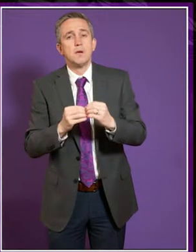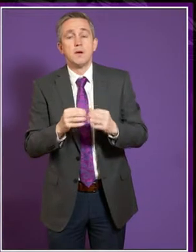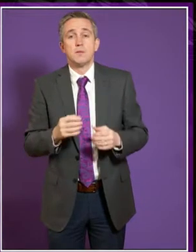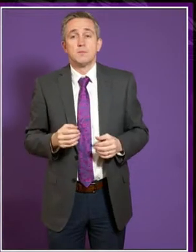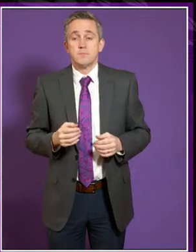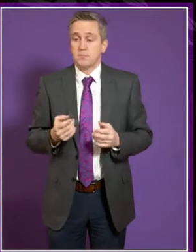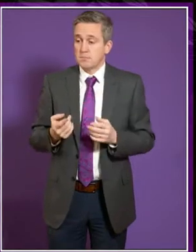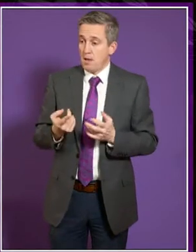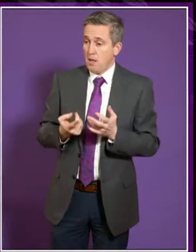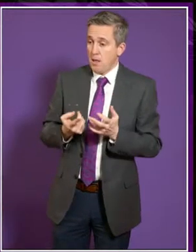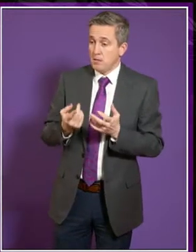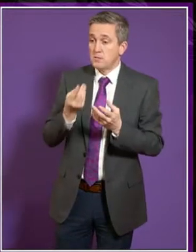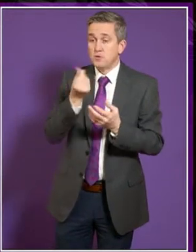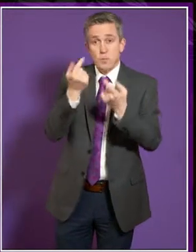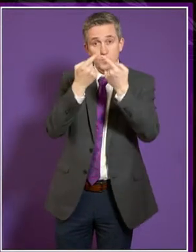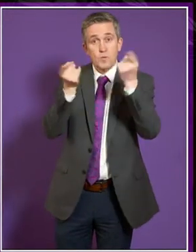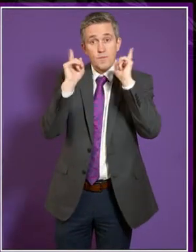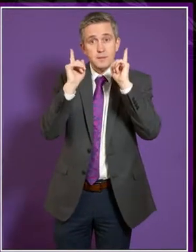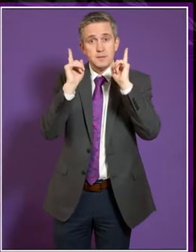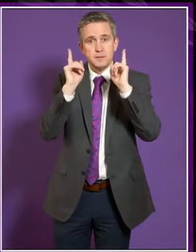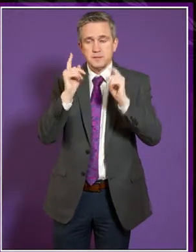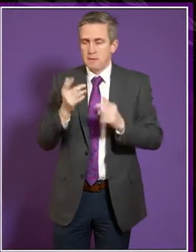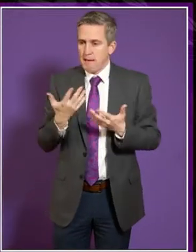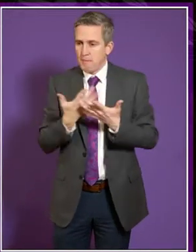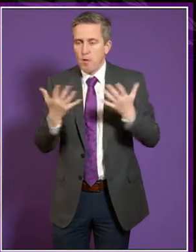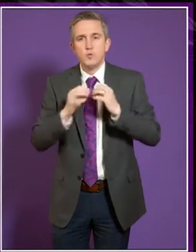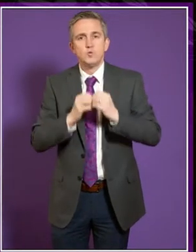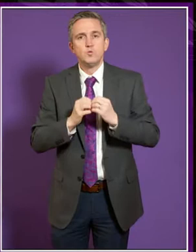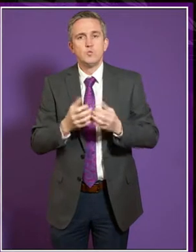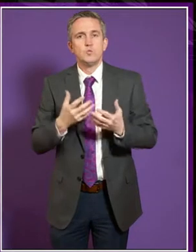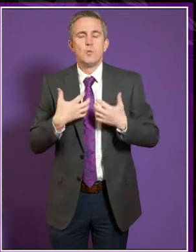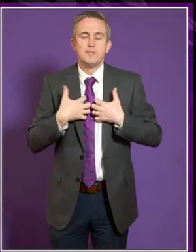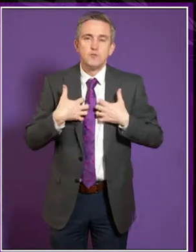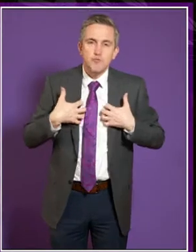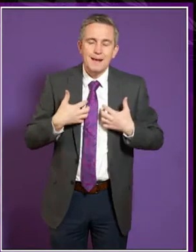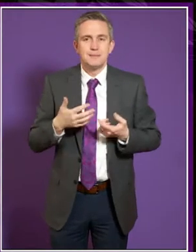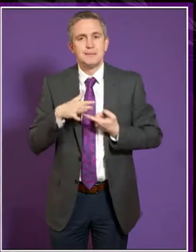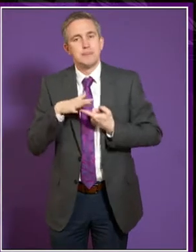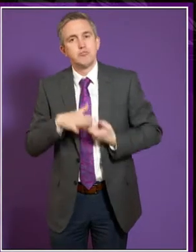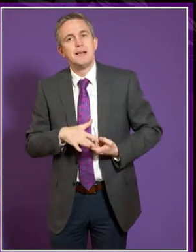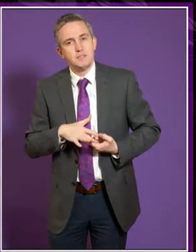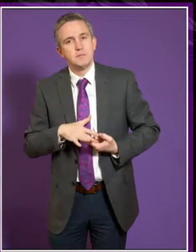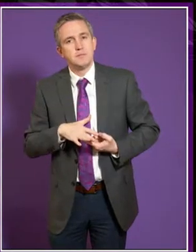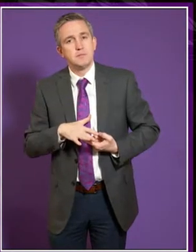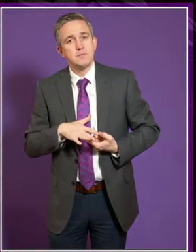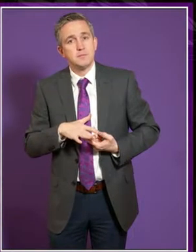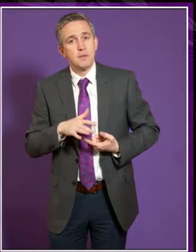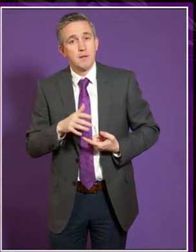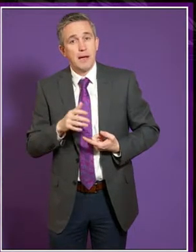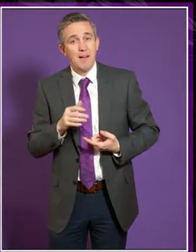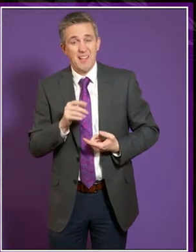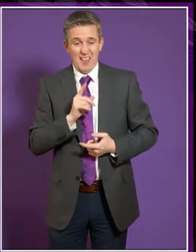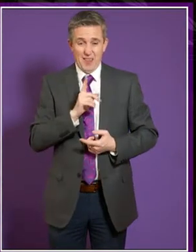lower level, I think many universities suffer from stress and depression, which can be a prelude, of course, to